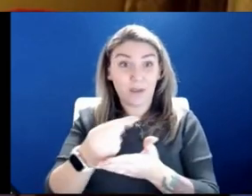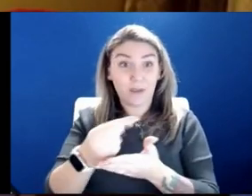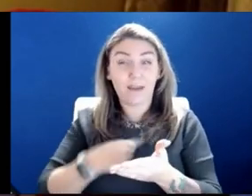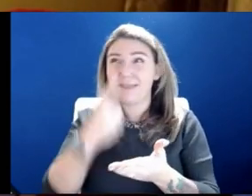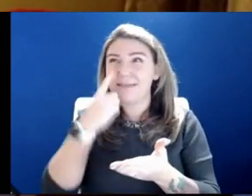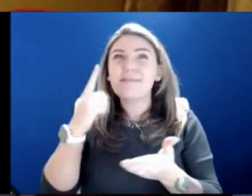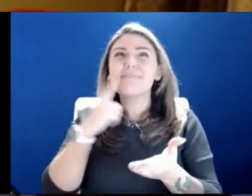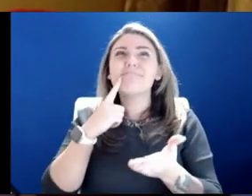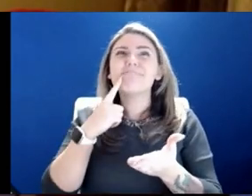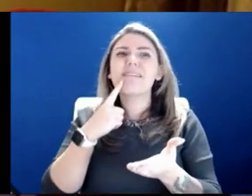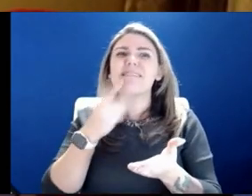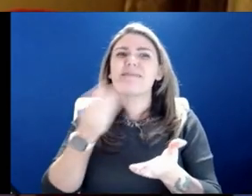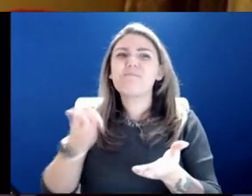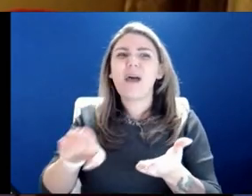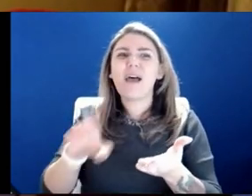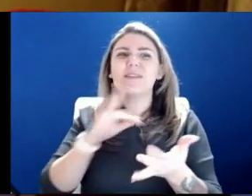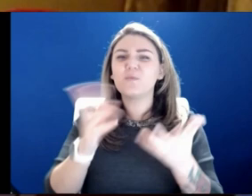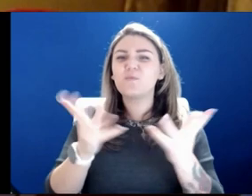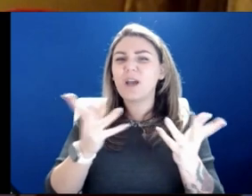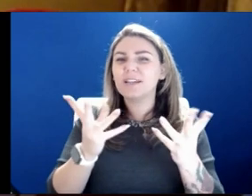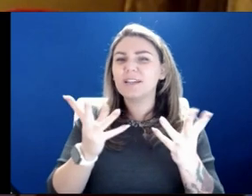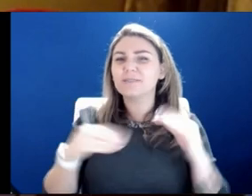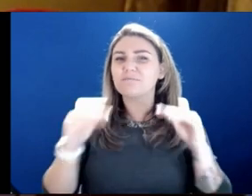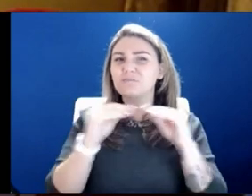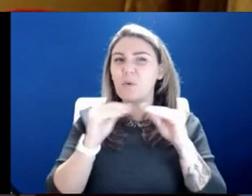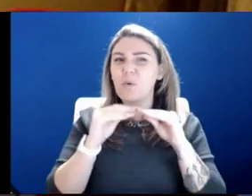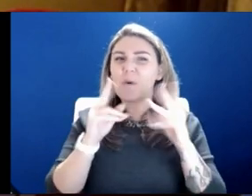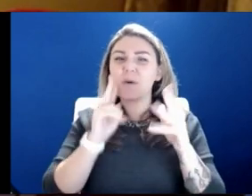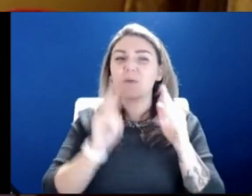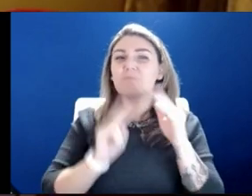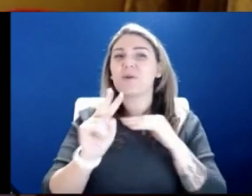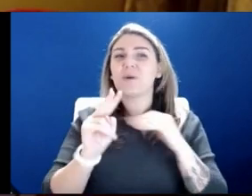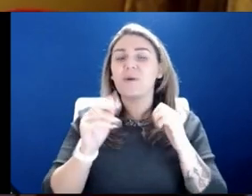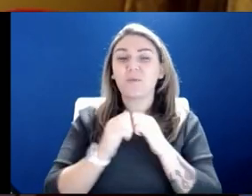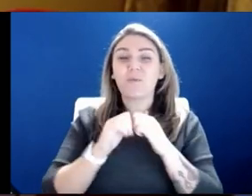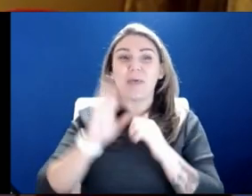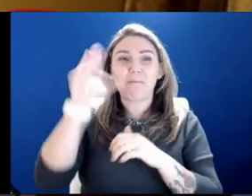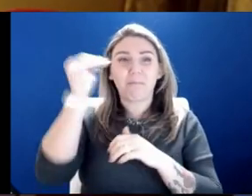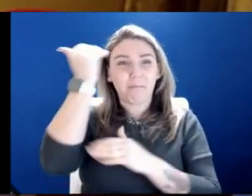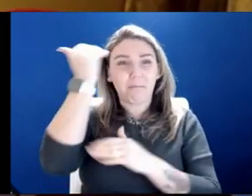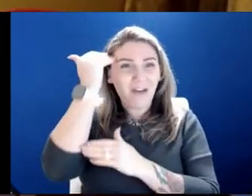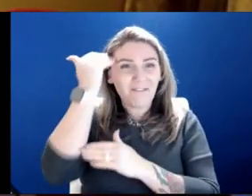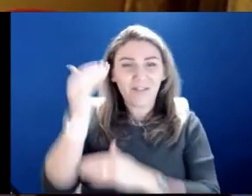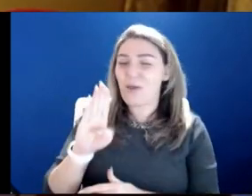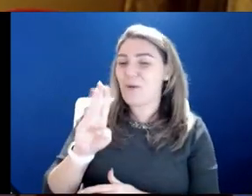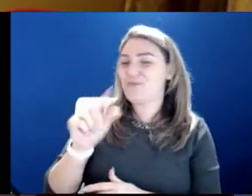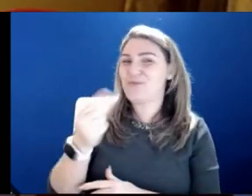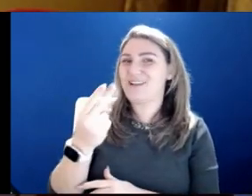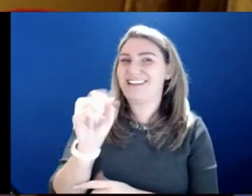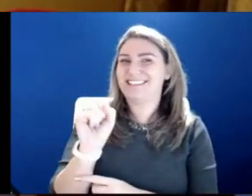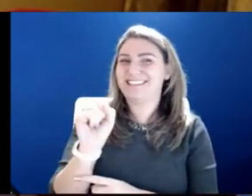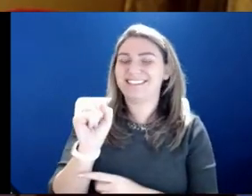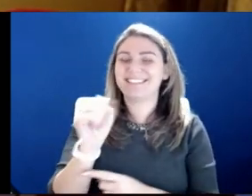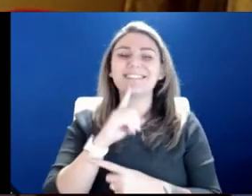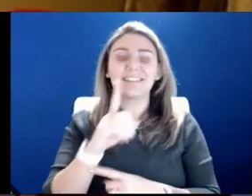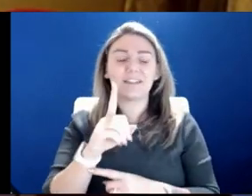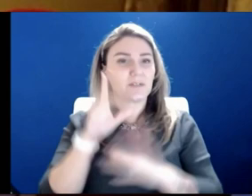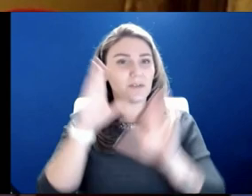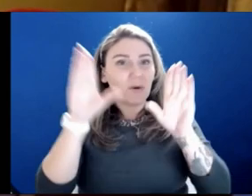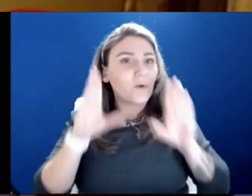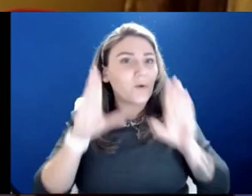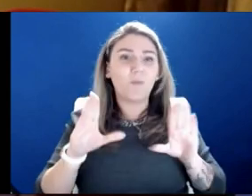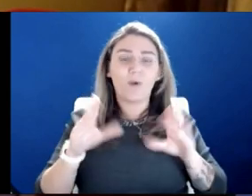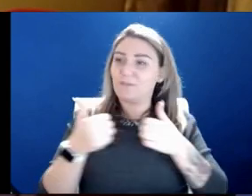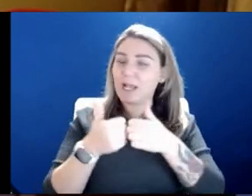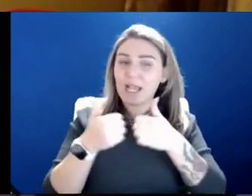wager is likely to be a little bit more predictable with Buffalo wings, but we're excited about it. It was a heck of a game and it